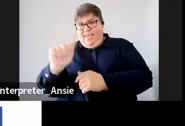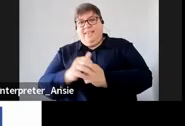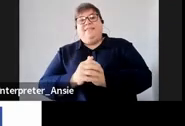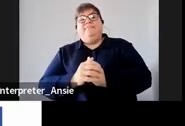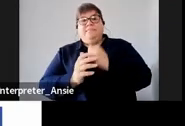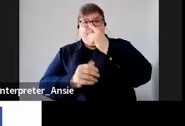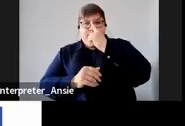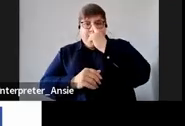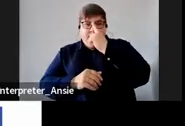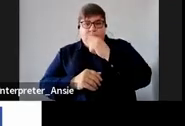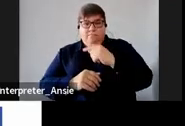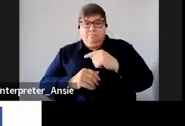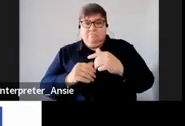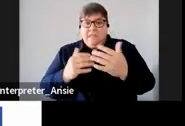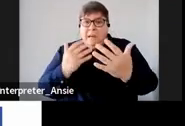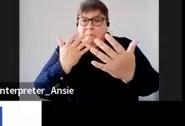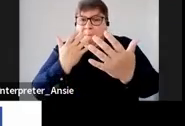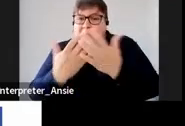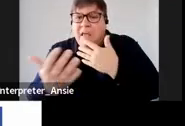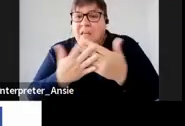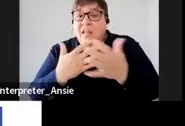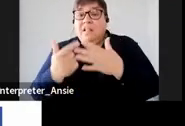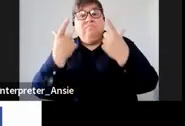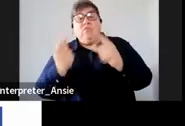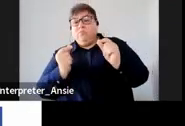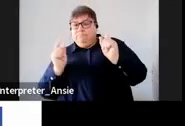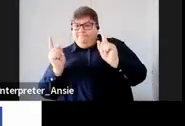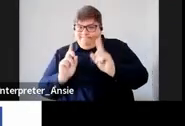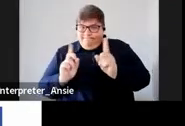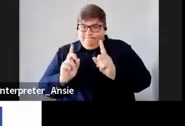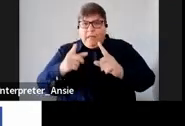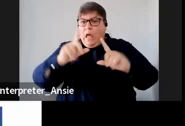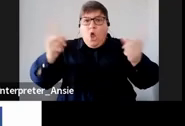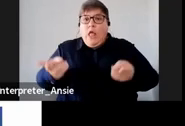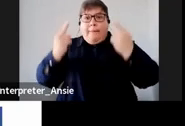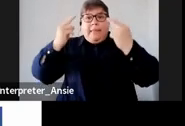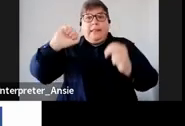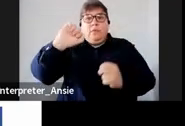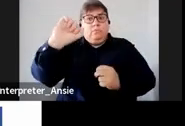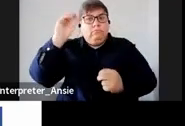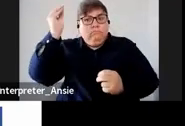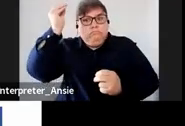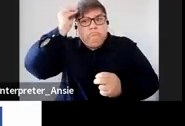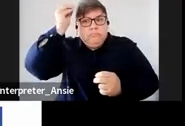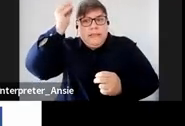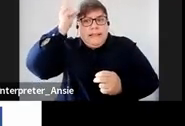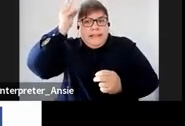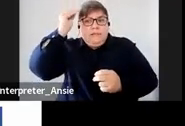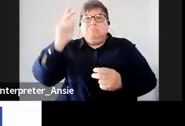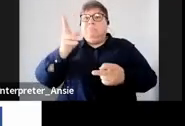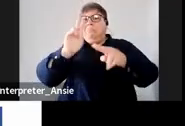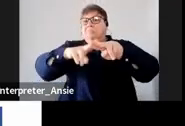practically what it does if your information or you haven't updated your details with us let's say you've changed your contact number